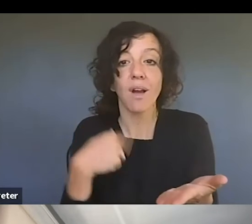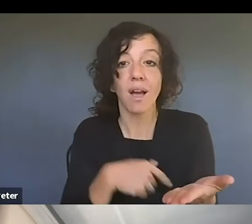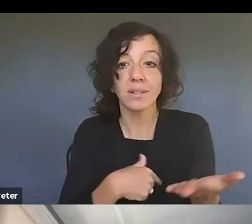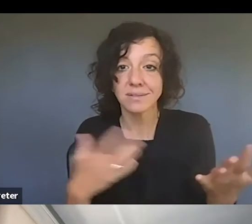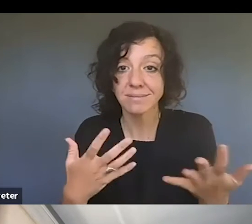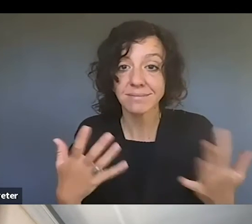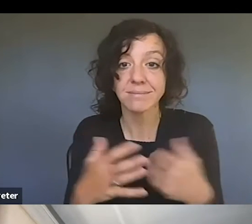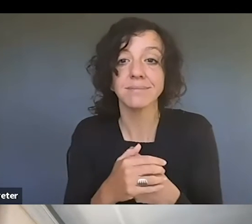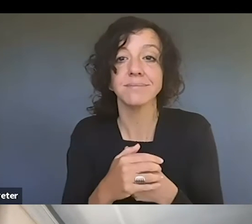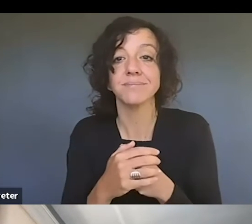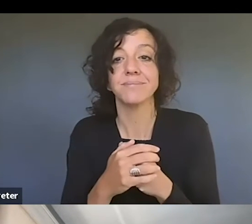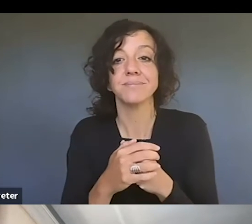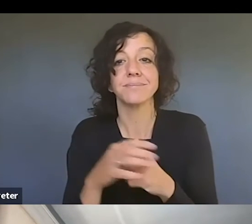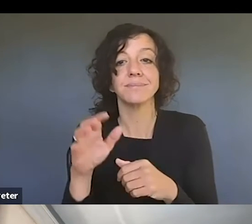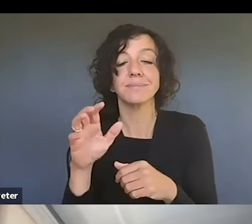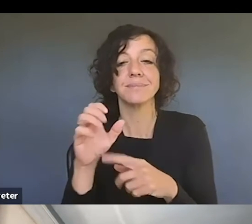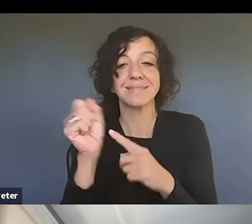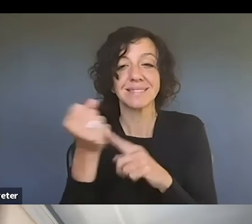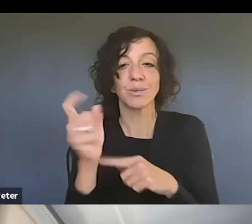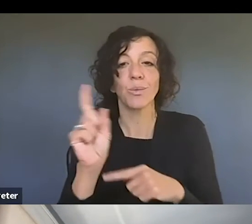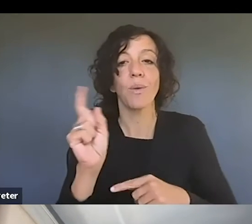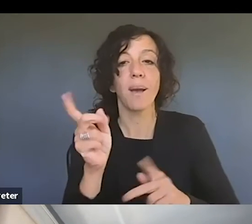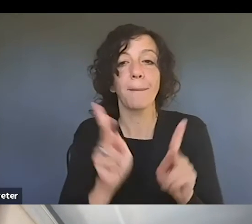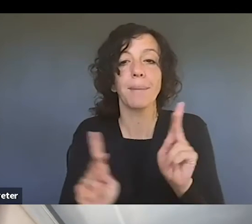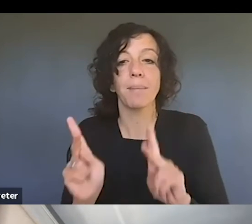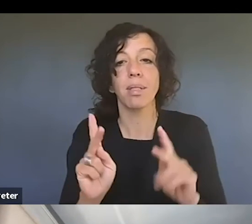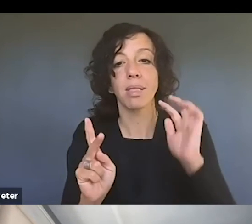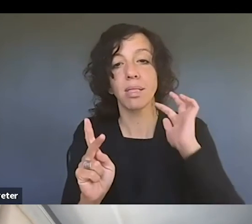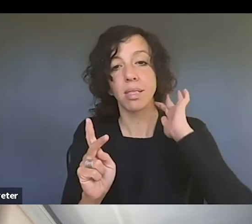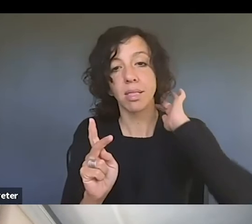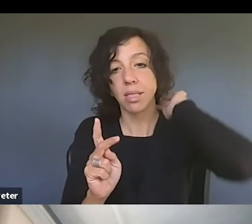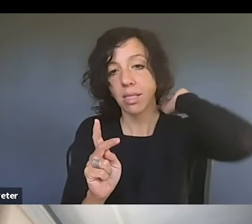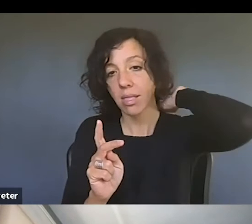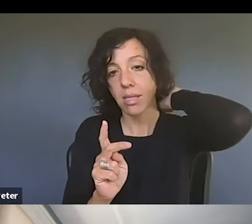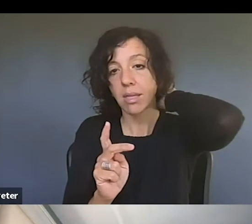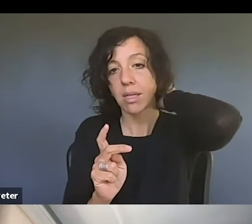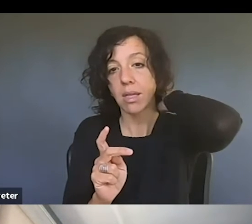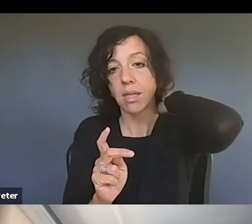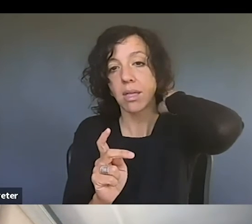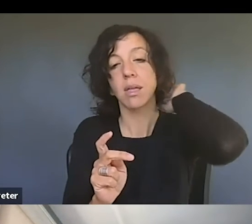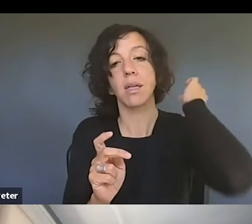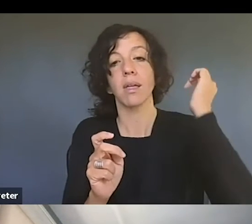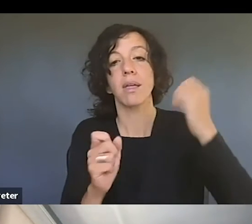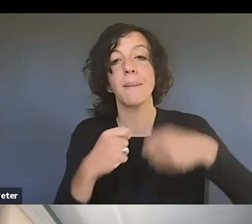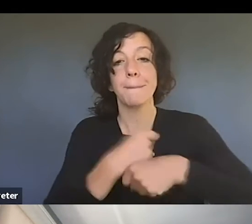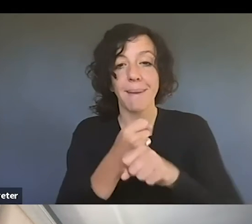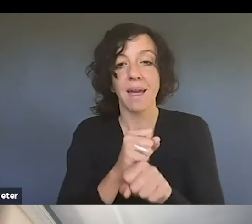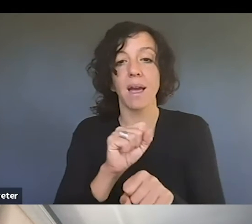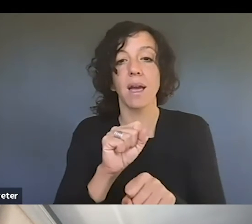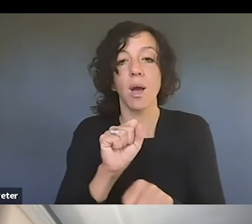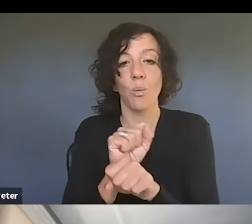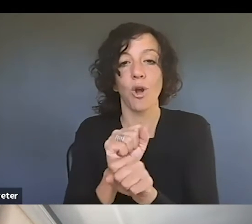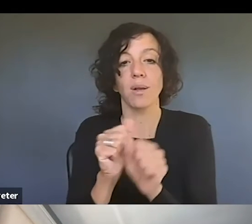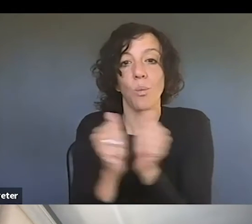um, cases where people have, uh, created a work jointly, you know, the, uh,